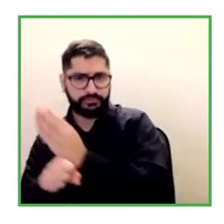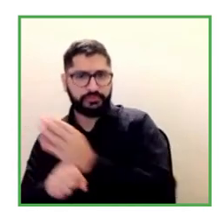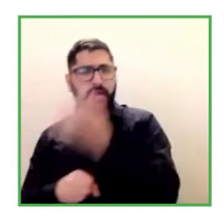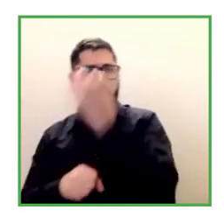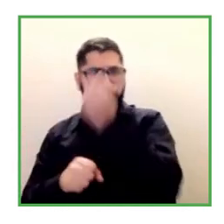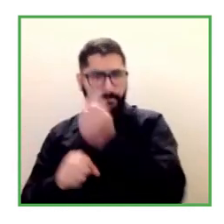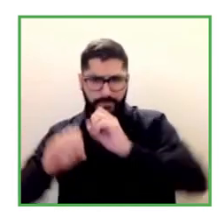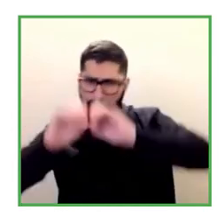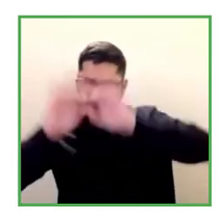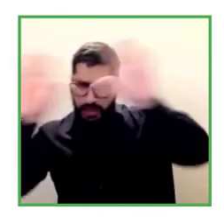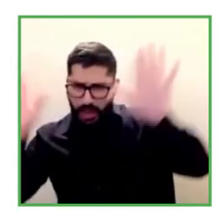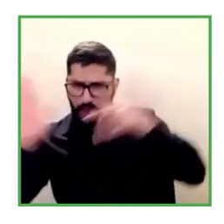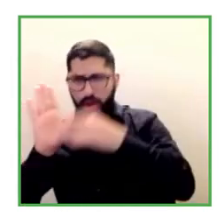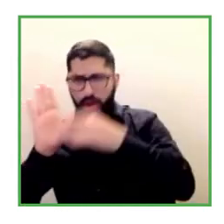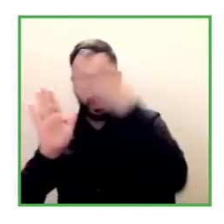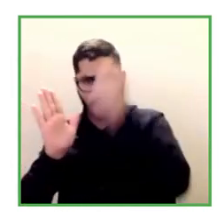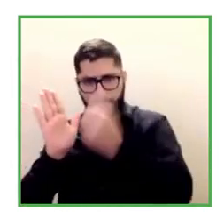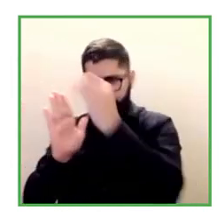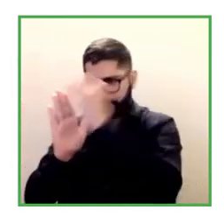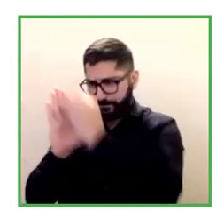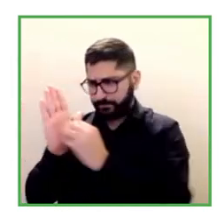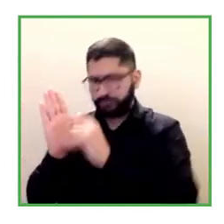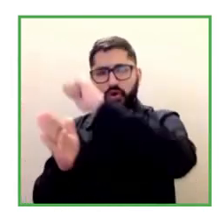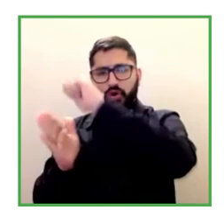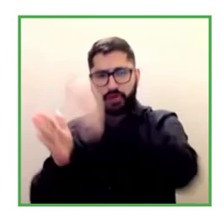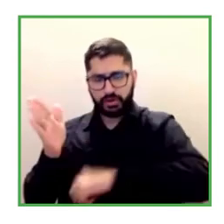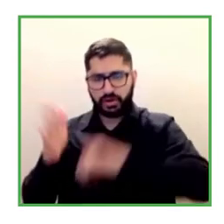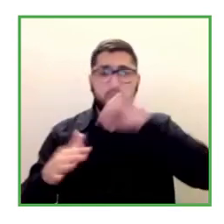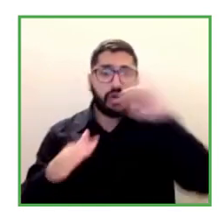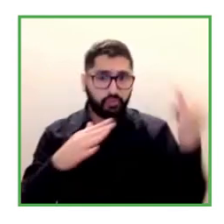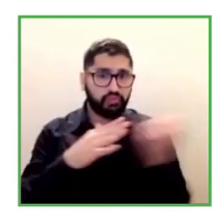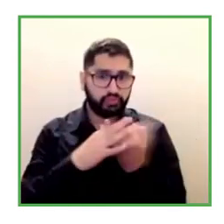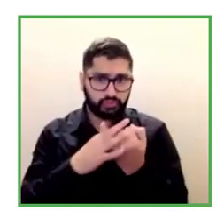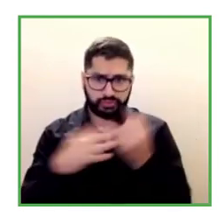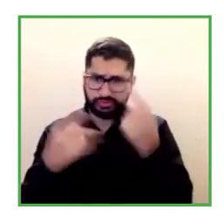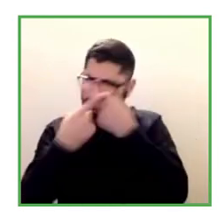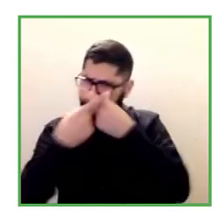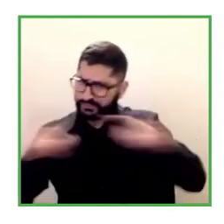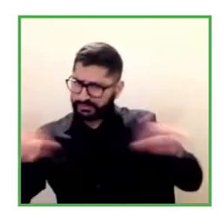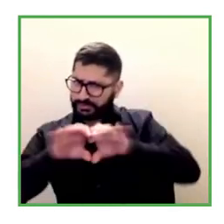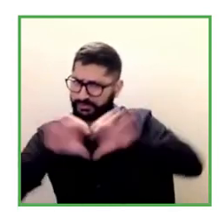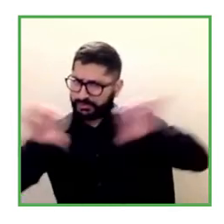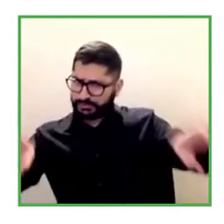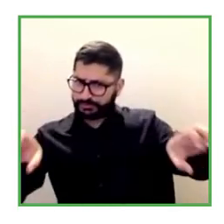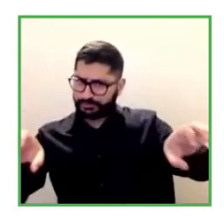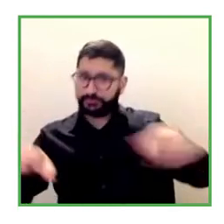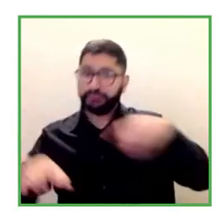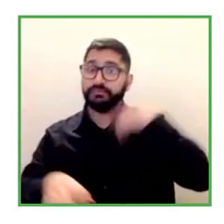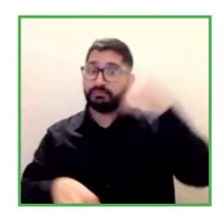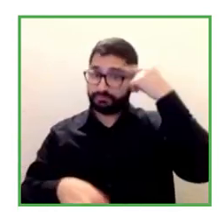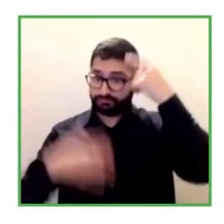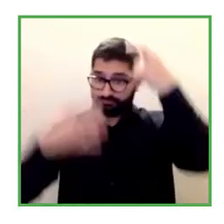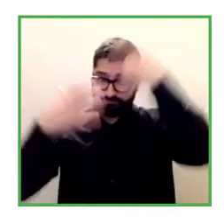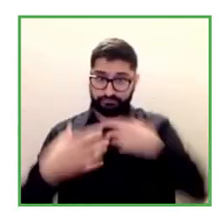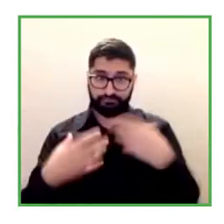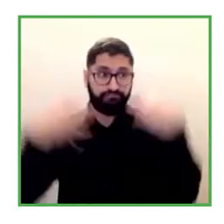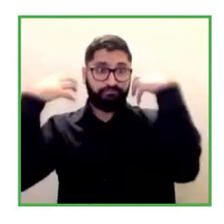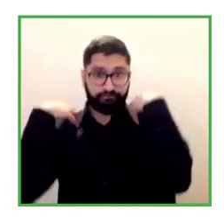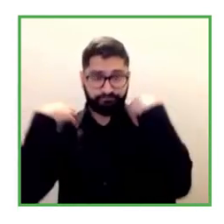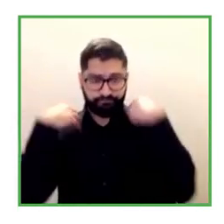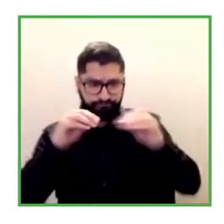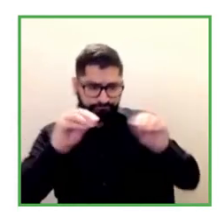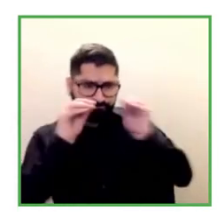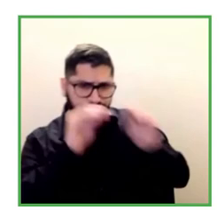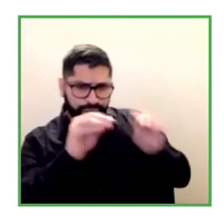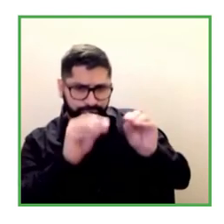clarity that hiring is not including, and for this we need to train people working for companies so that they